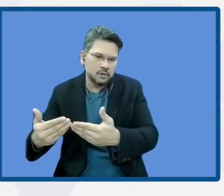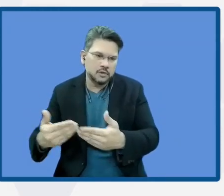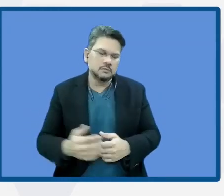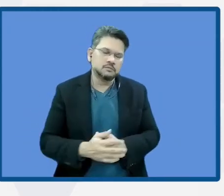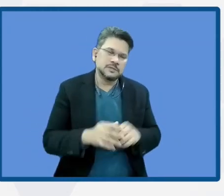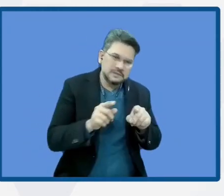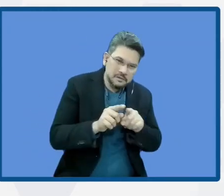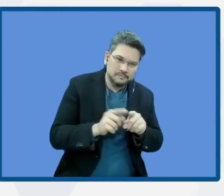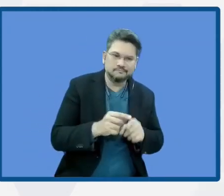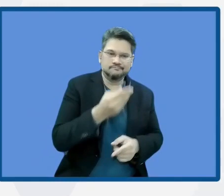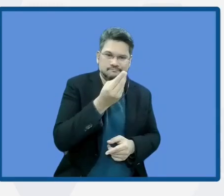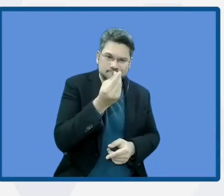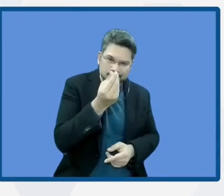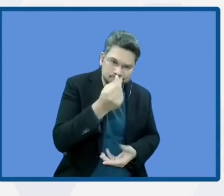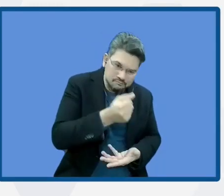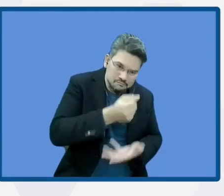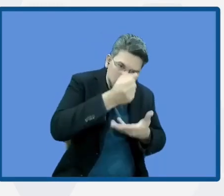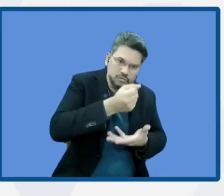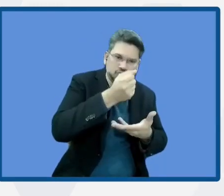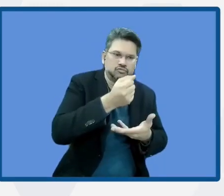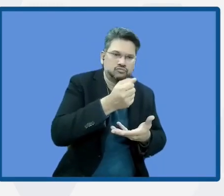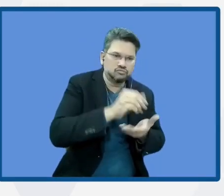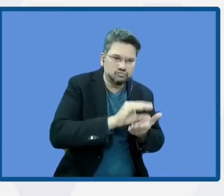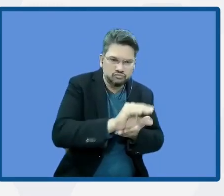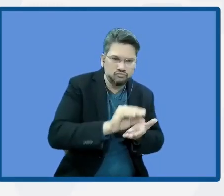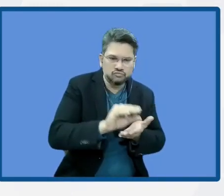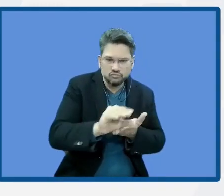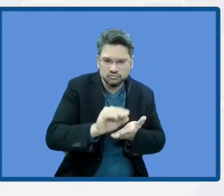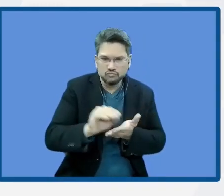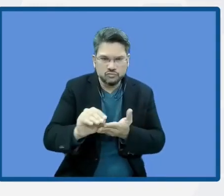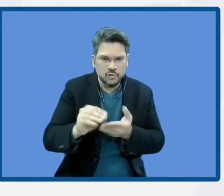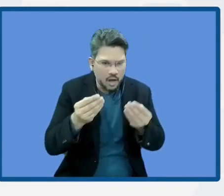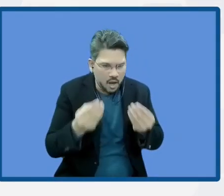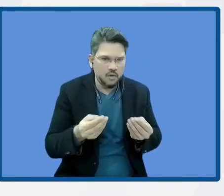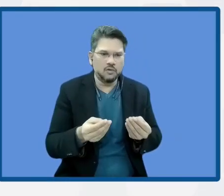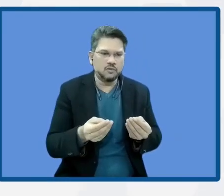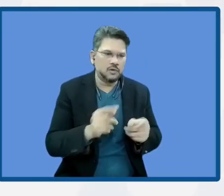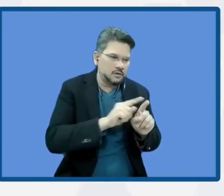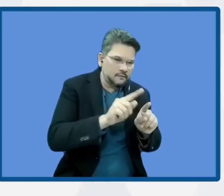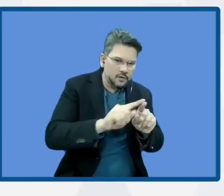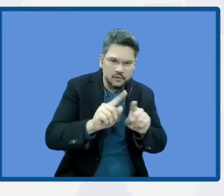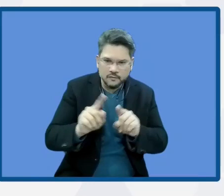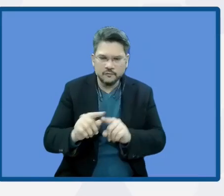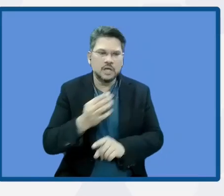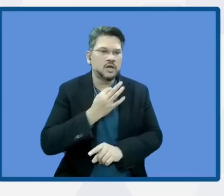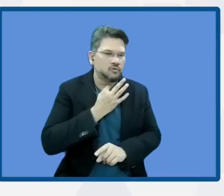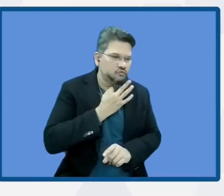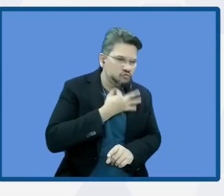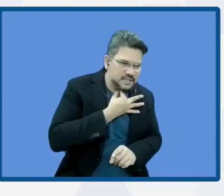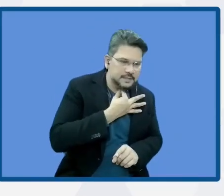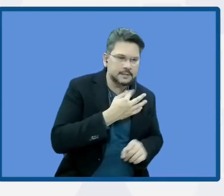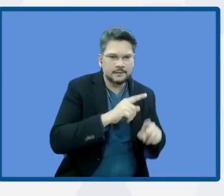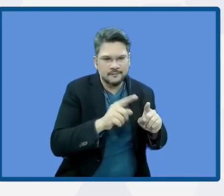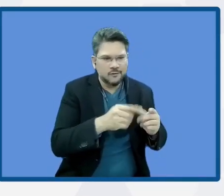they need to notice what are the risks and what are the different solutions based in ecosystems. And